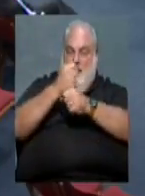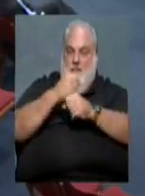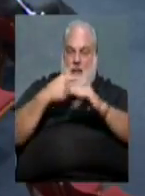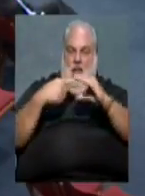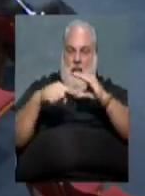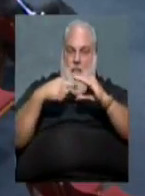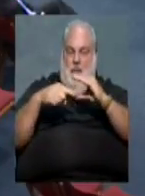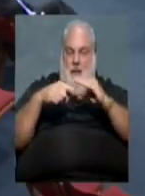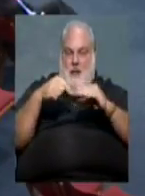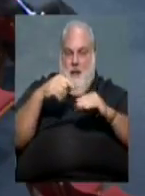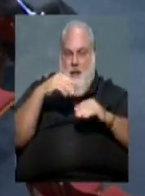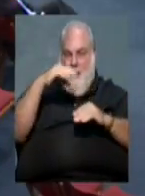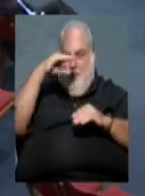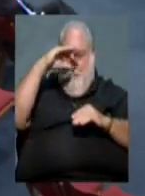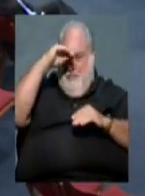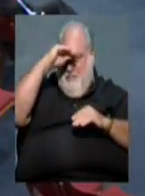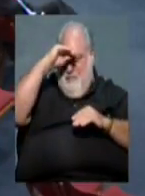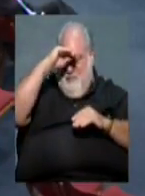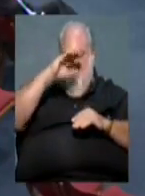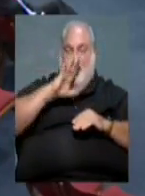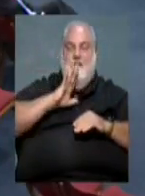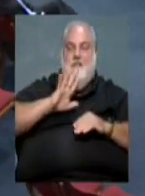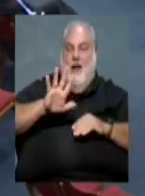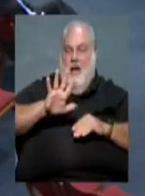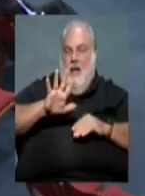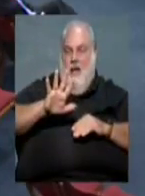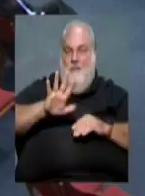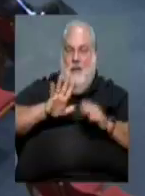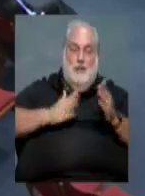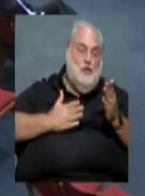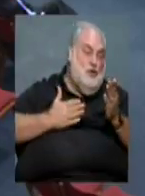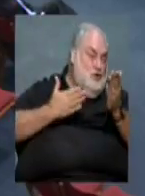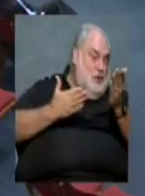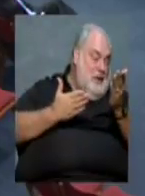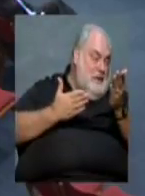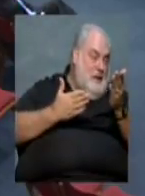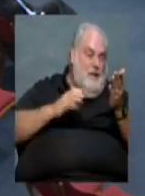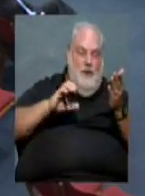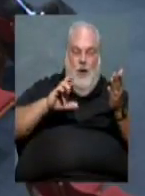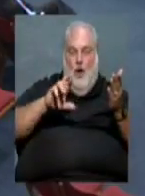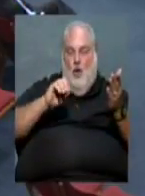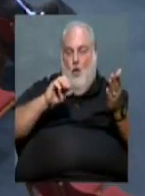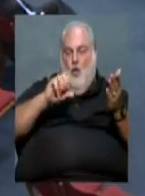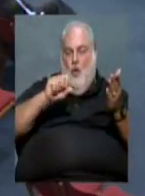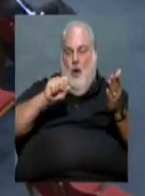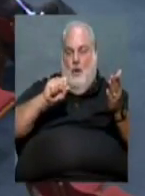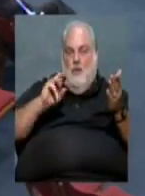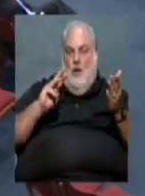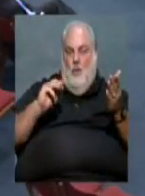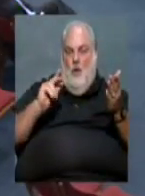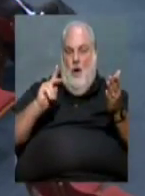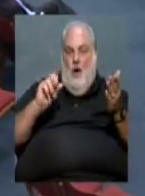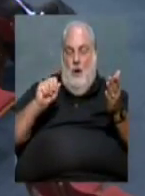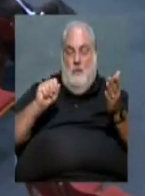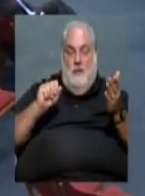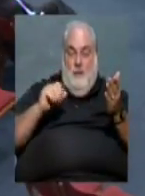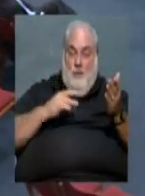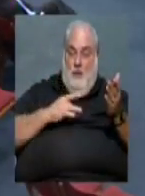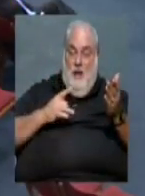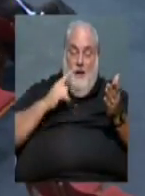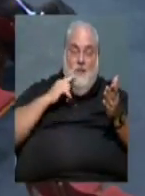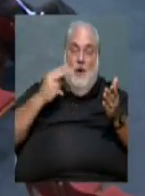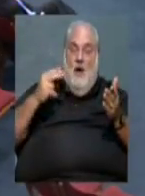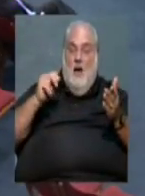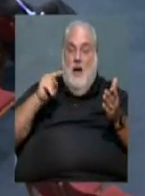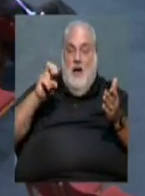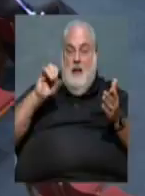who is five years old, and he had some suggestions on our crosswalks. And I would like for Mr. Honeywell